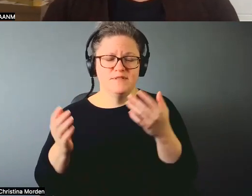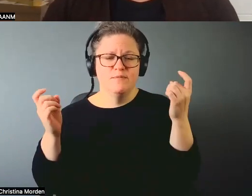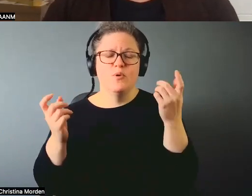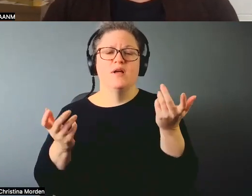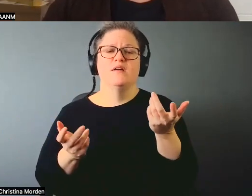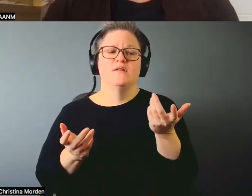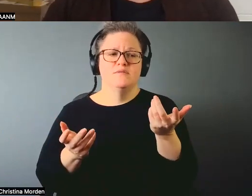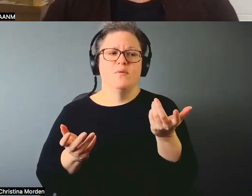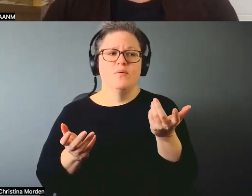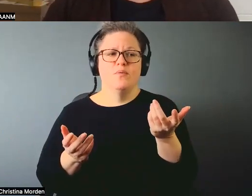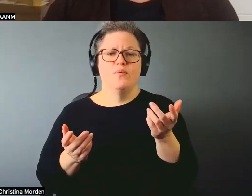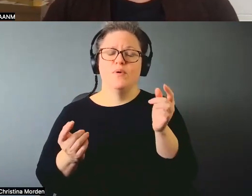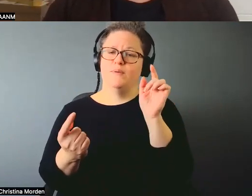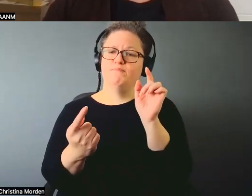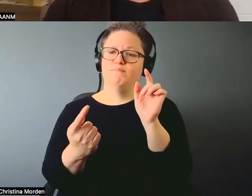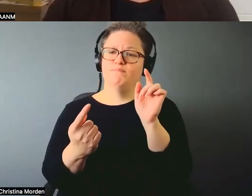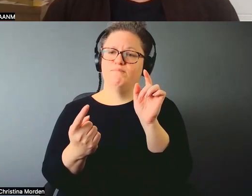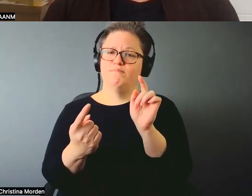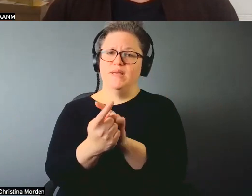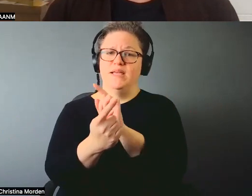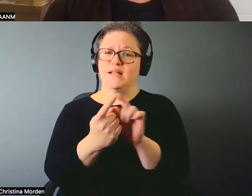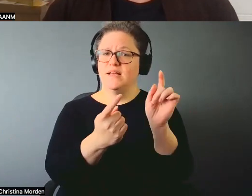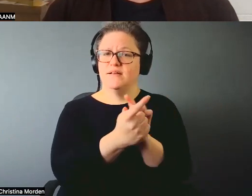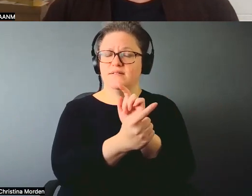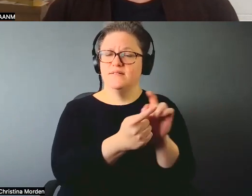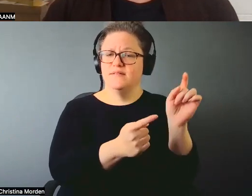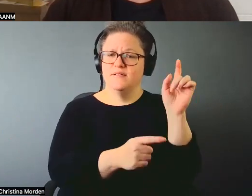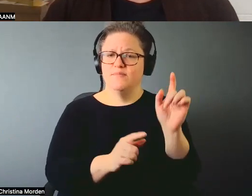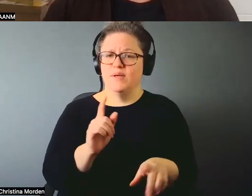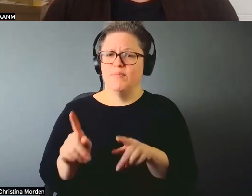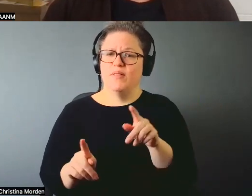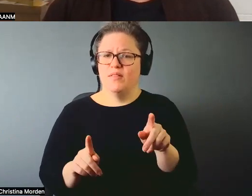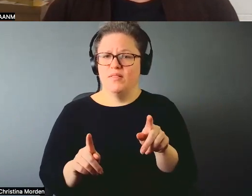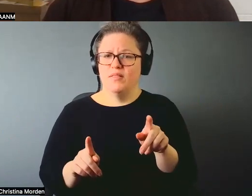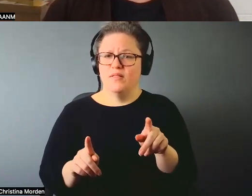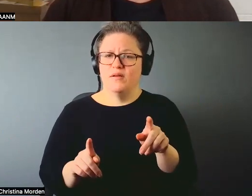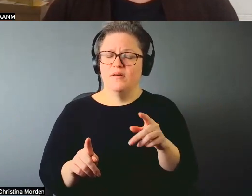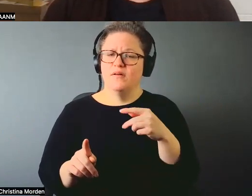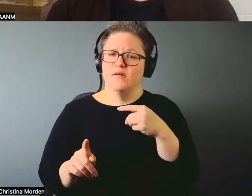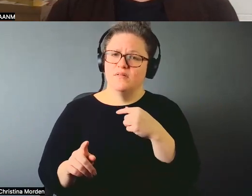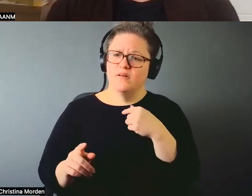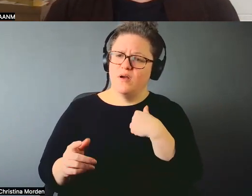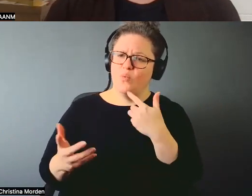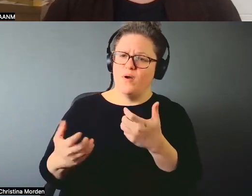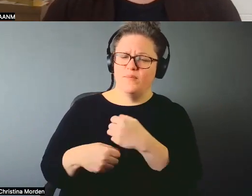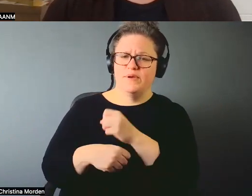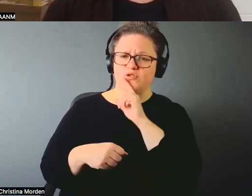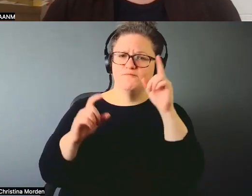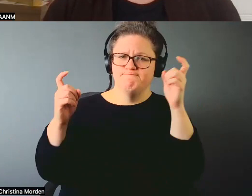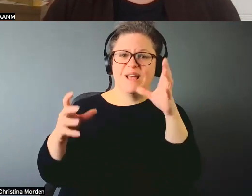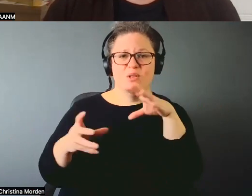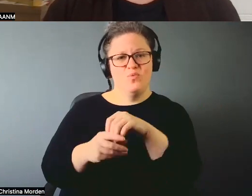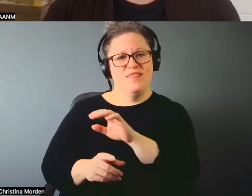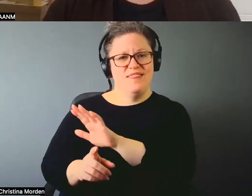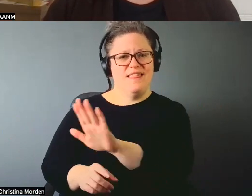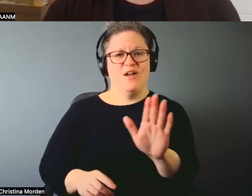meeting with the people that are asking that of me so that it includes their experience. Right.